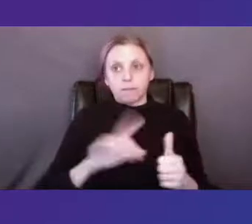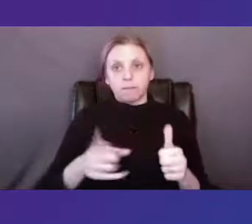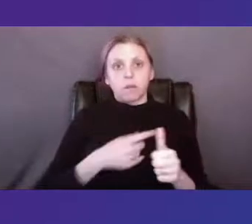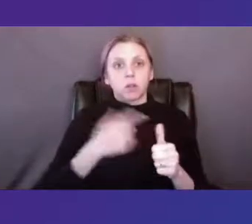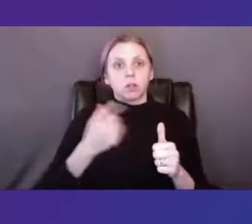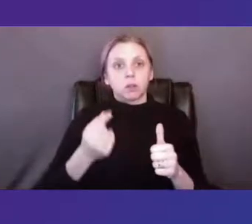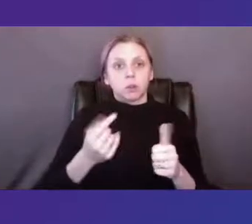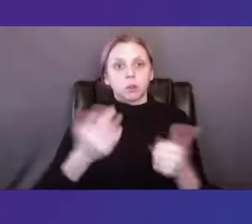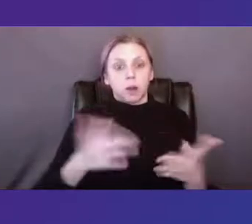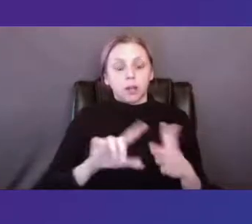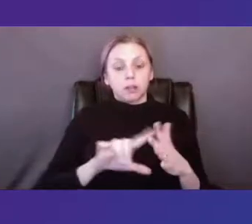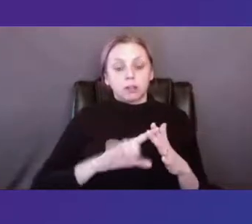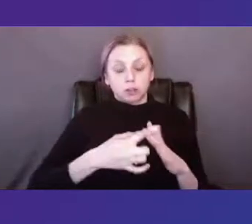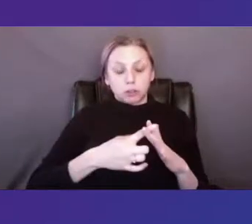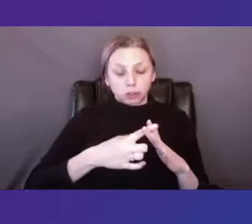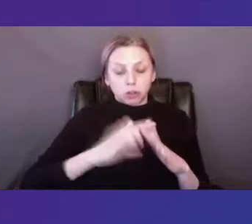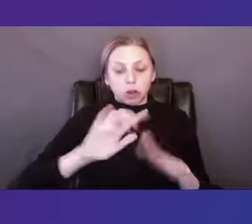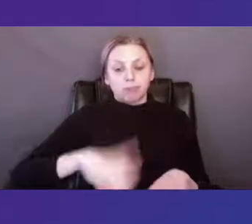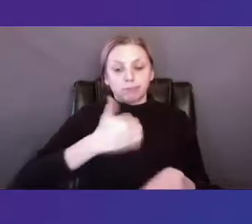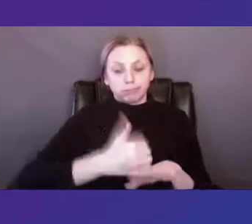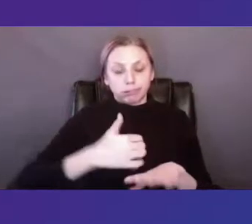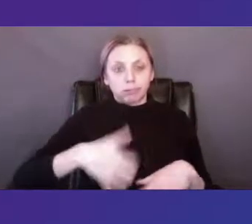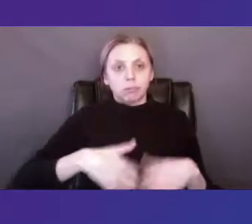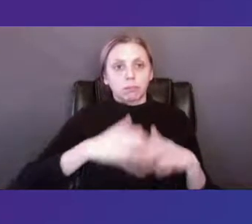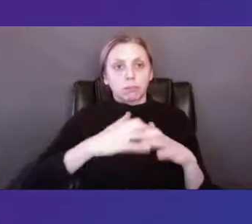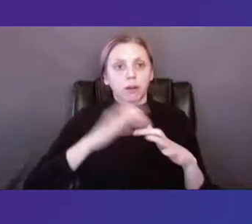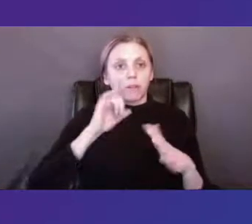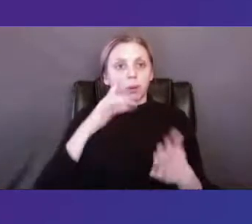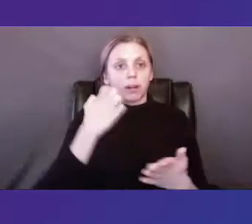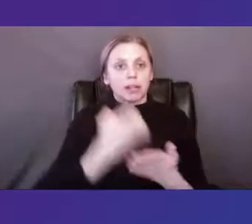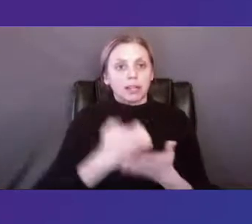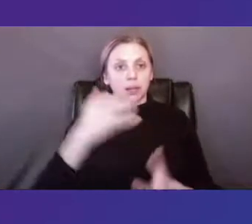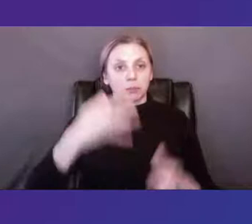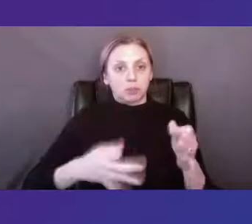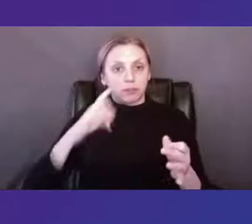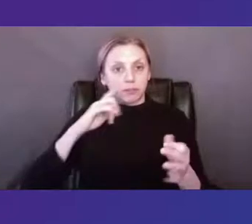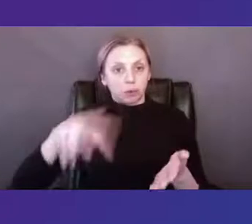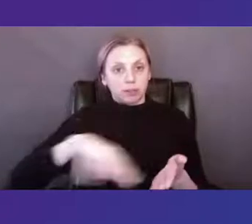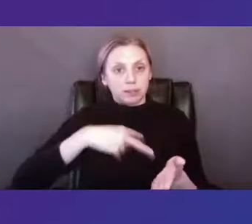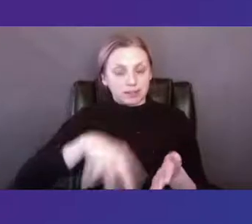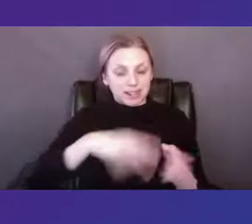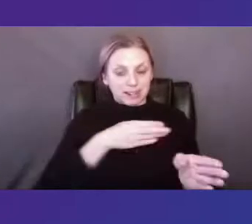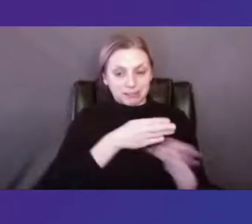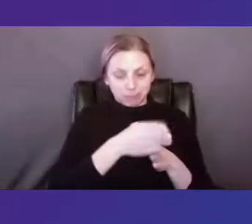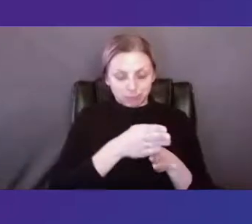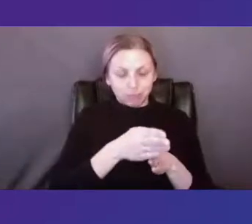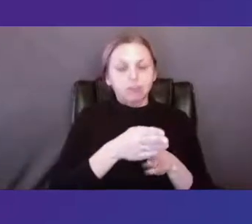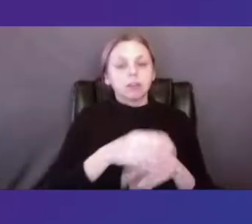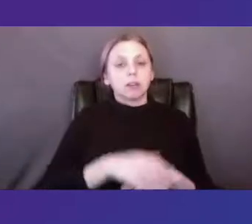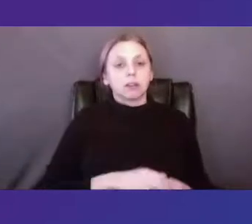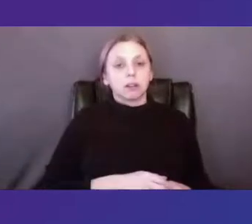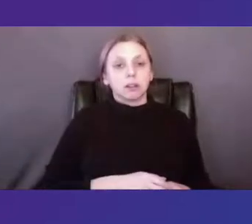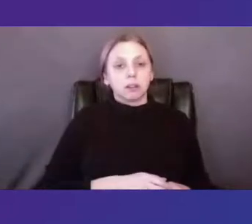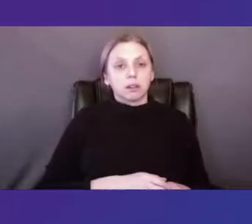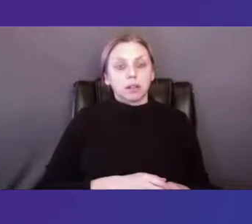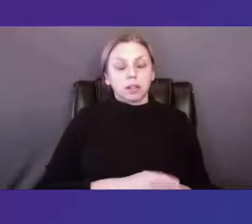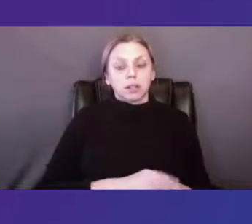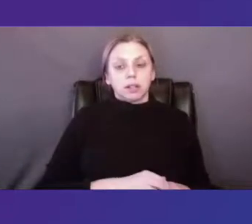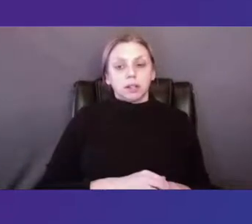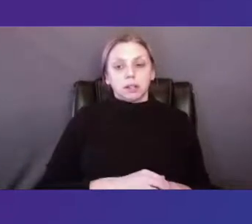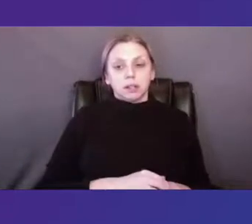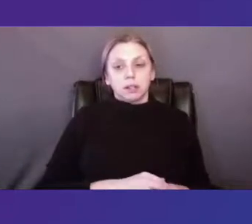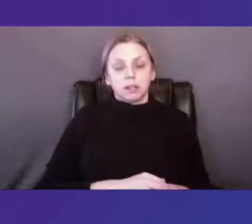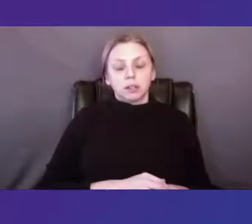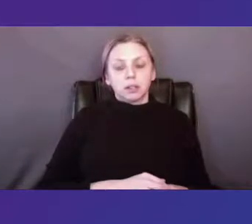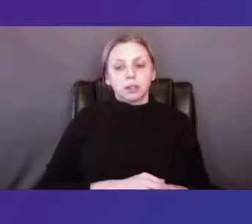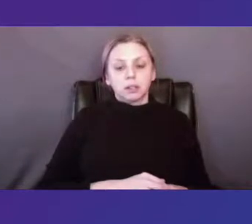to launch a new initiative focused on economic justice for the dance sector whose anchor activity is